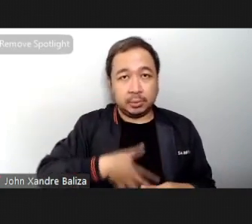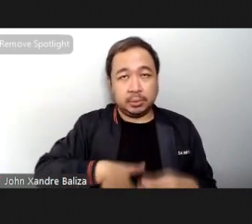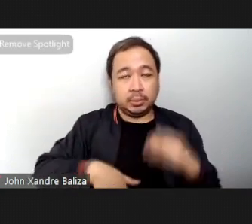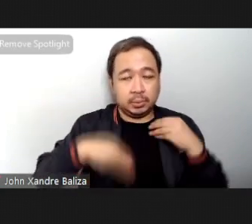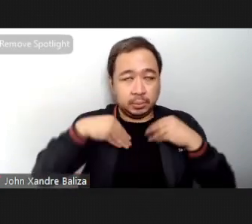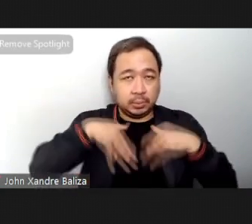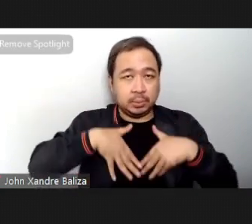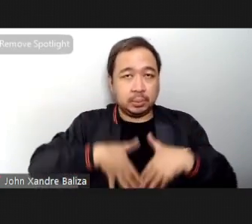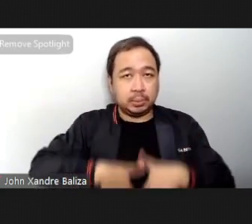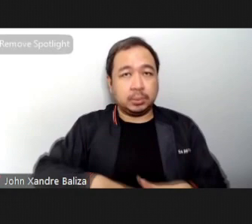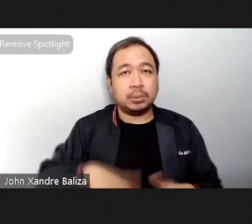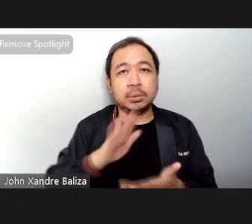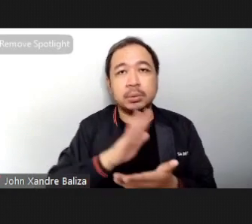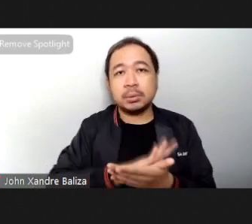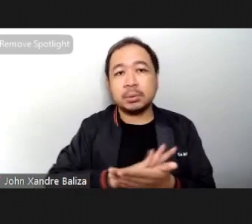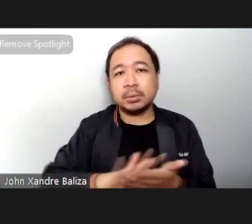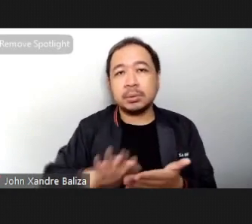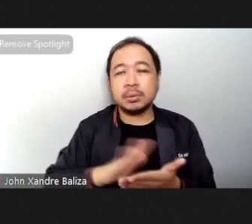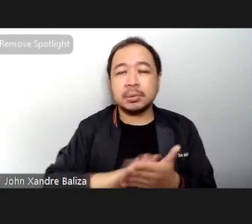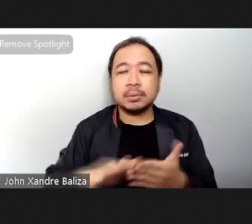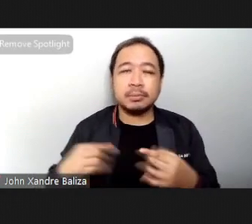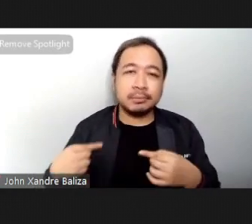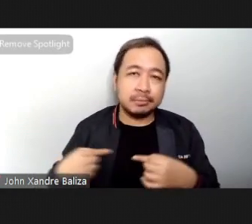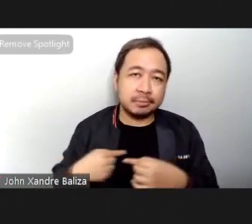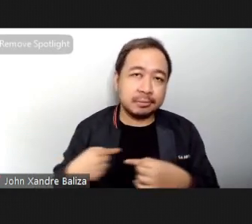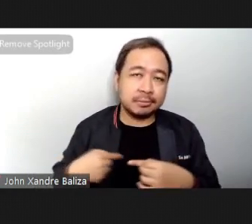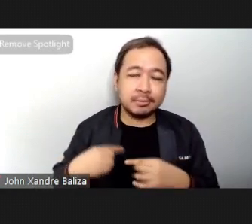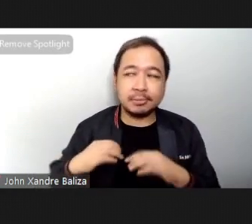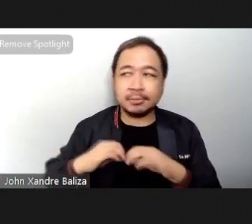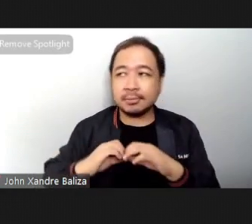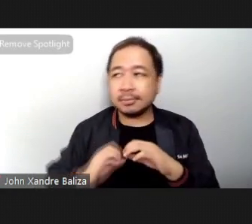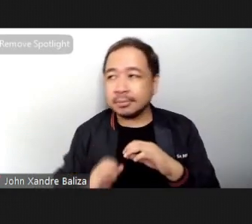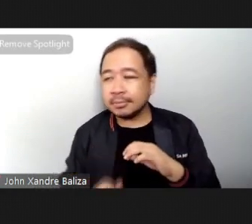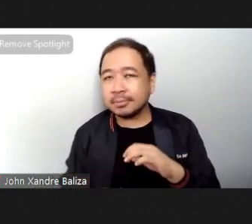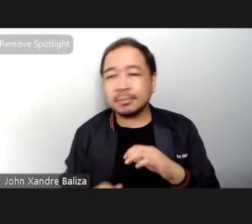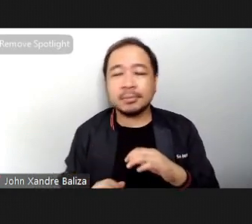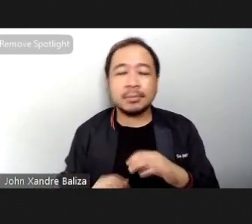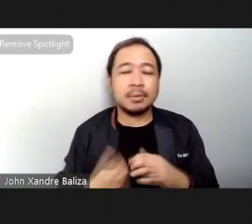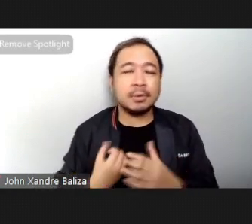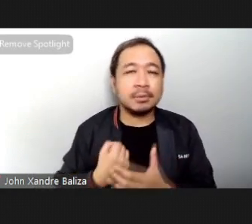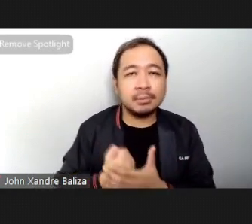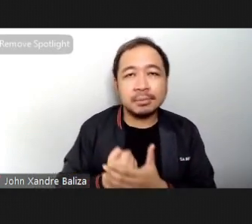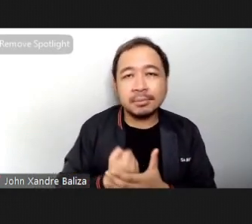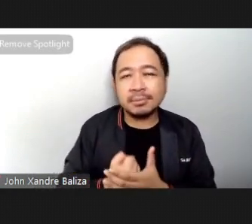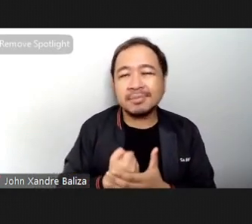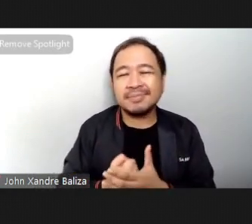Washing away those heartaches. And that nervousness.